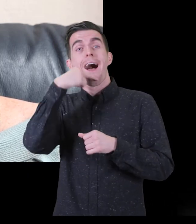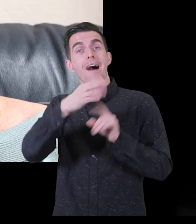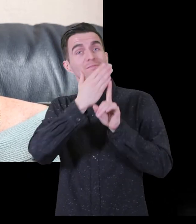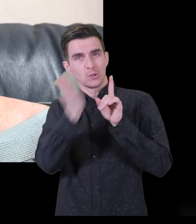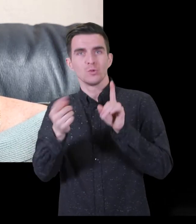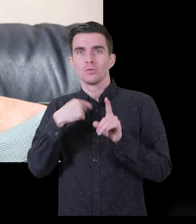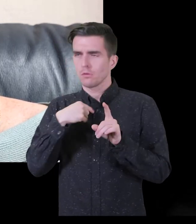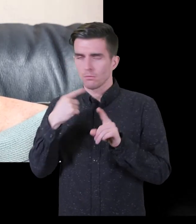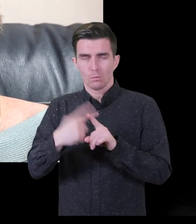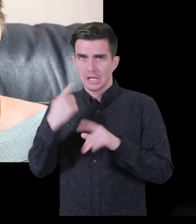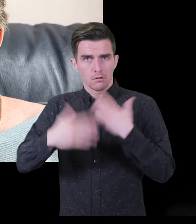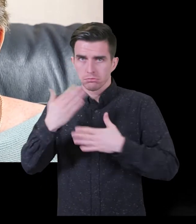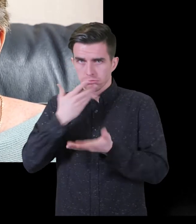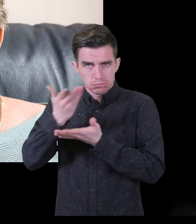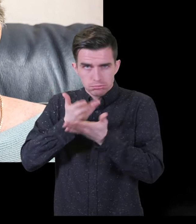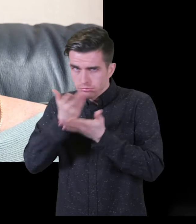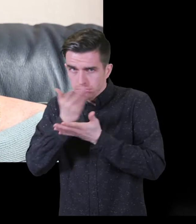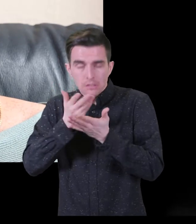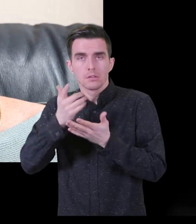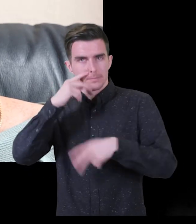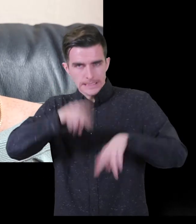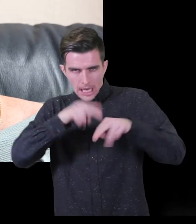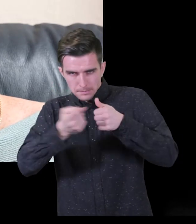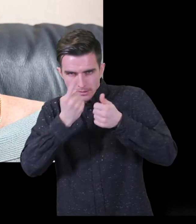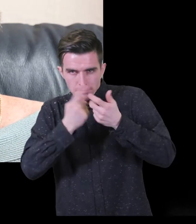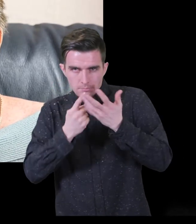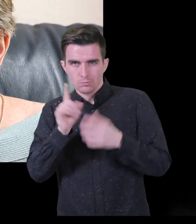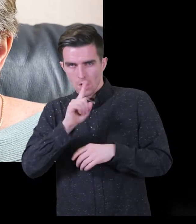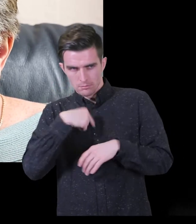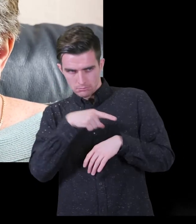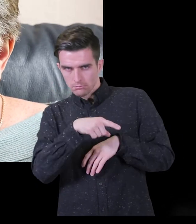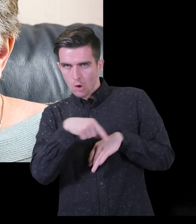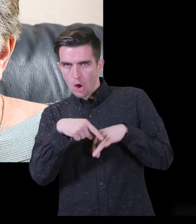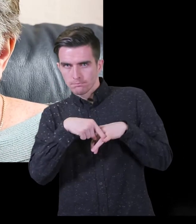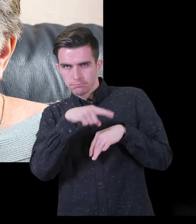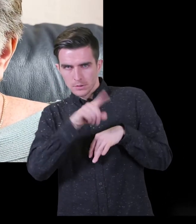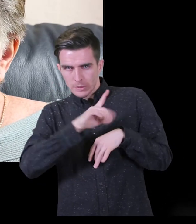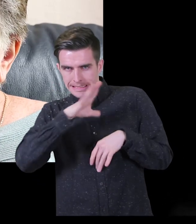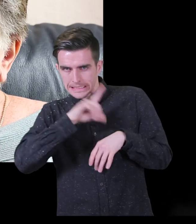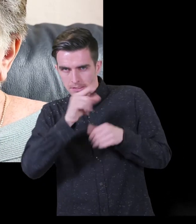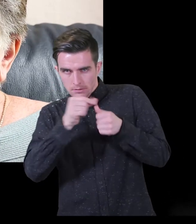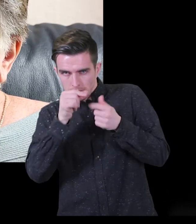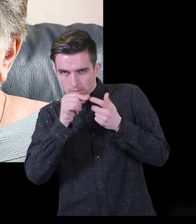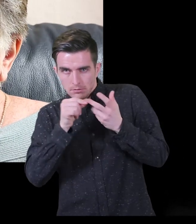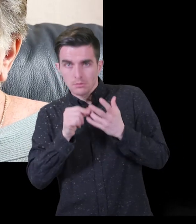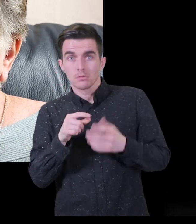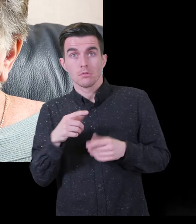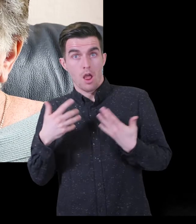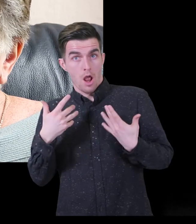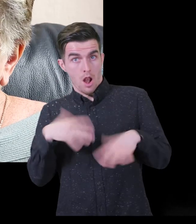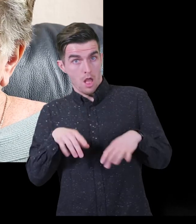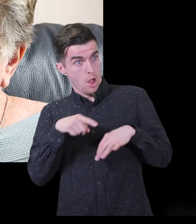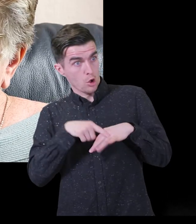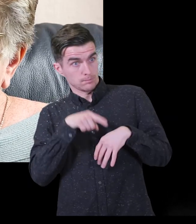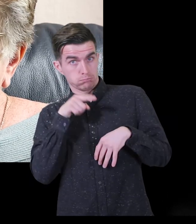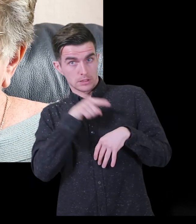priority referral and was going to come out that afternoon. So it happened very quickly. And when